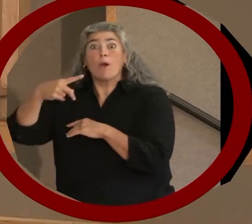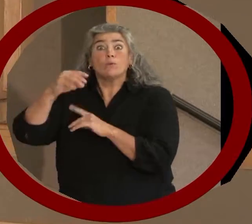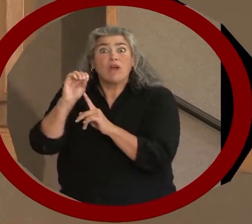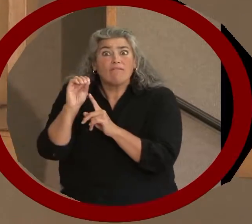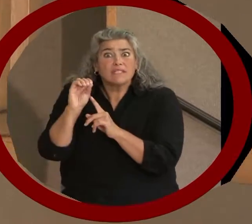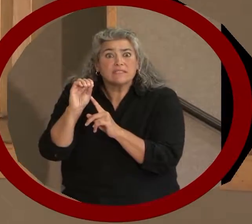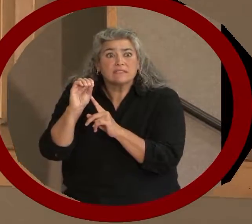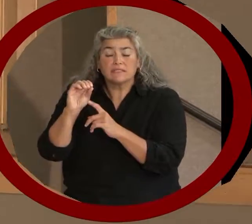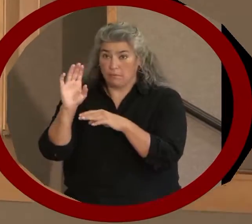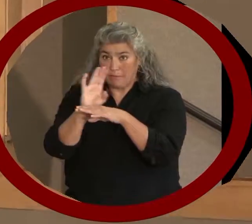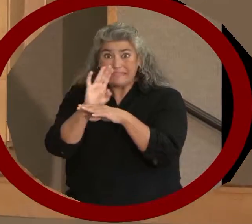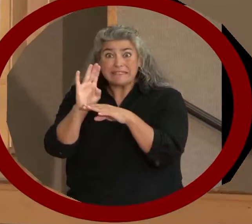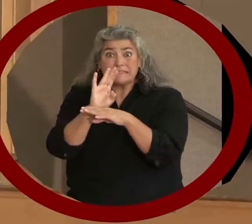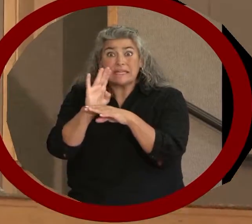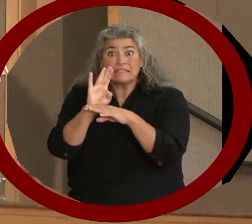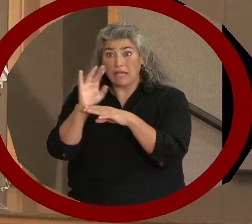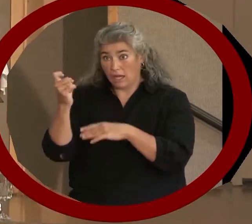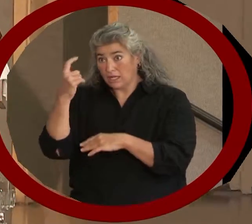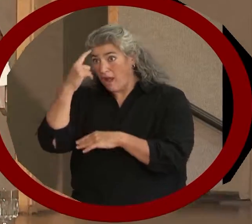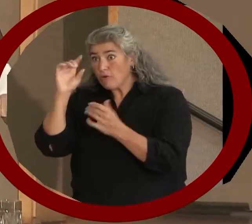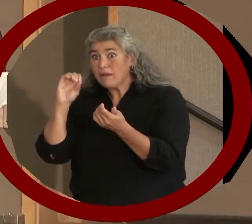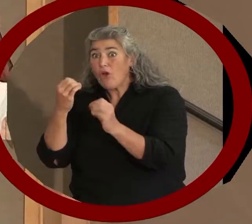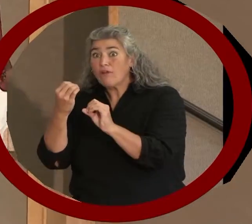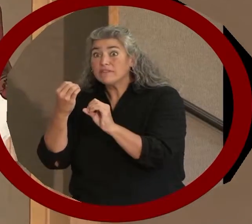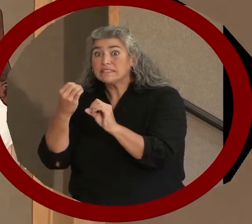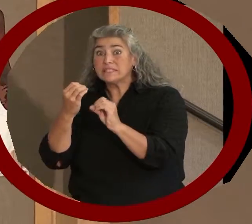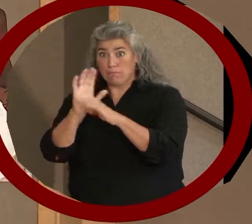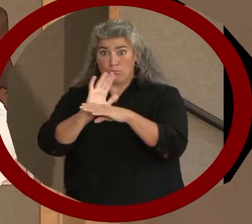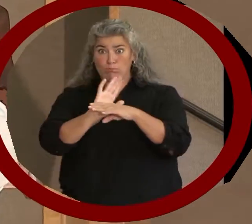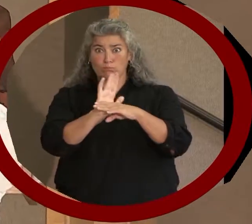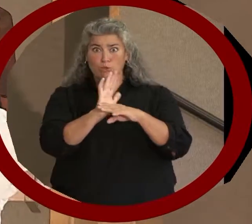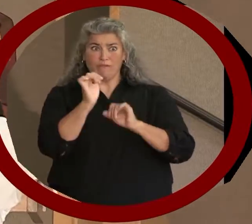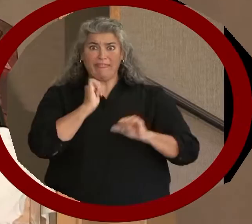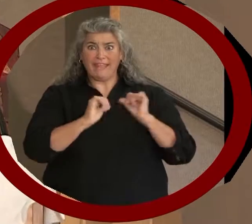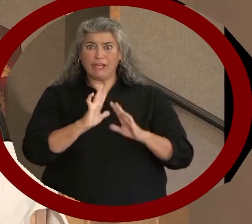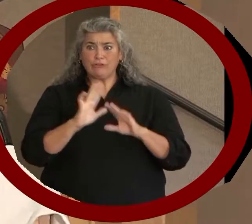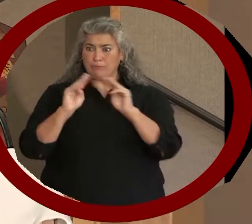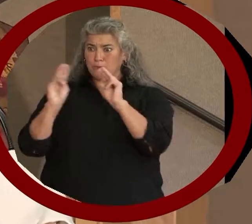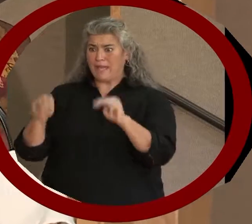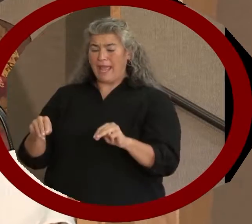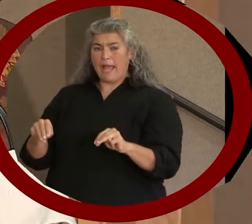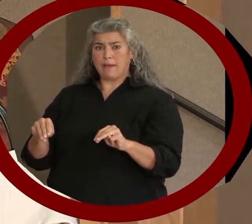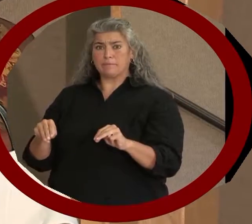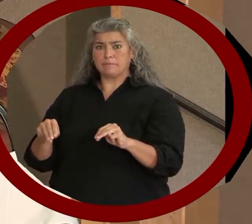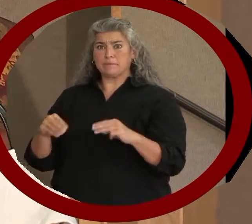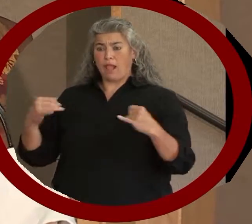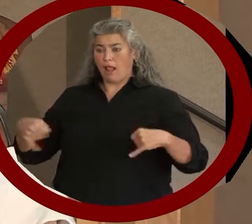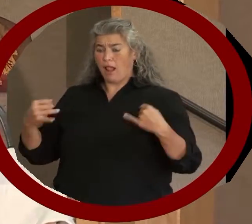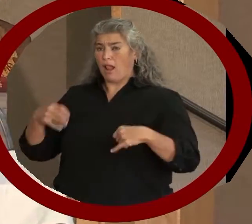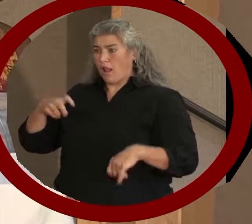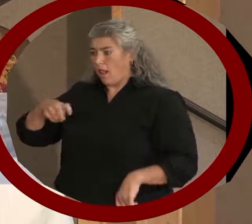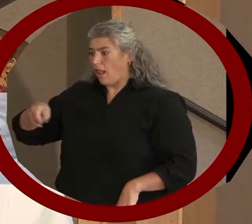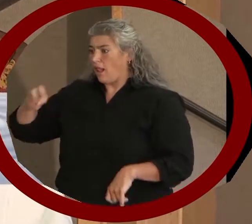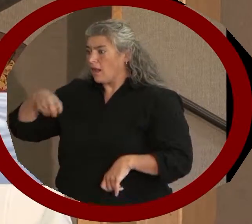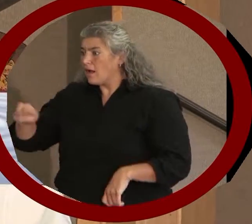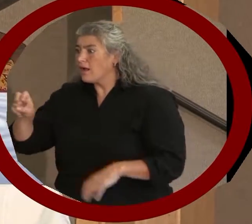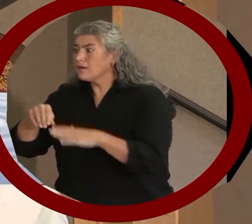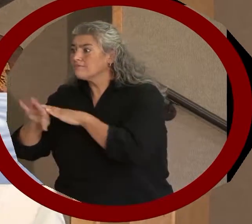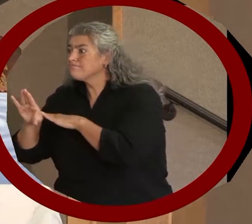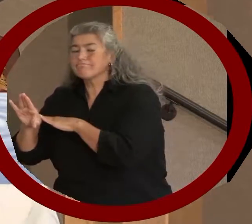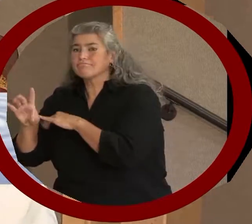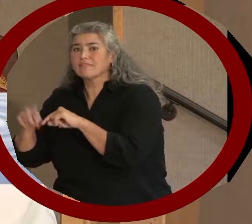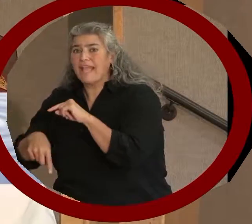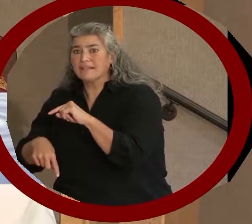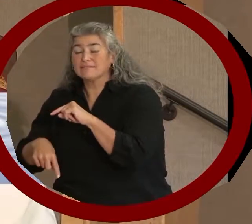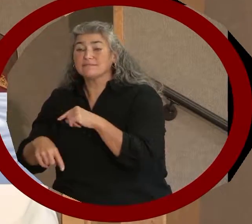businesses, government offices, movie theaters, and museums. The accessible buildings that did exist